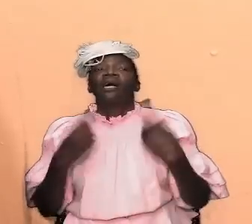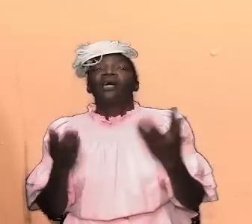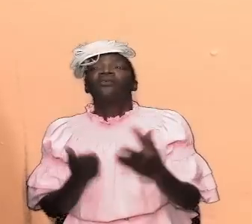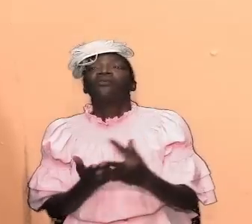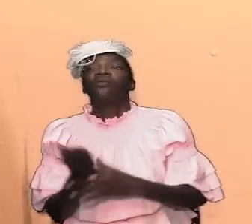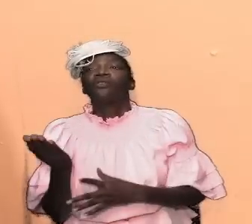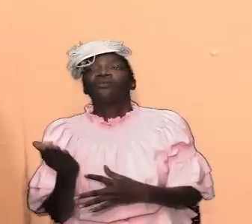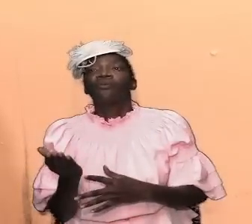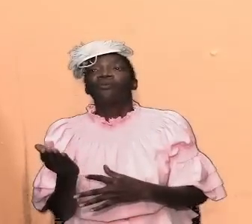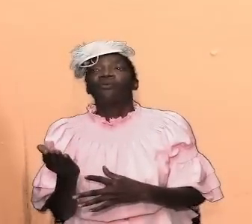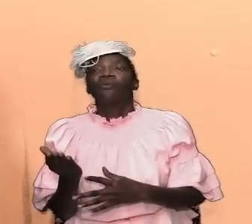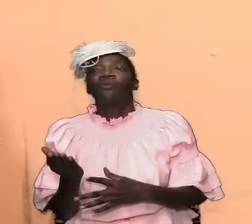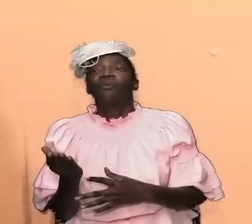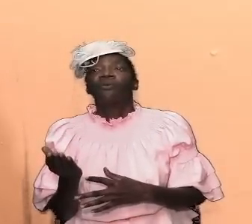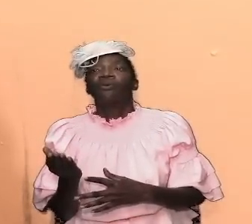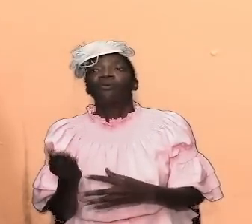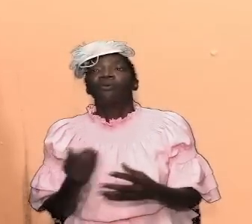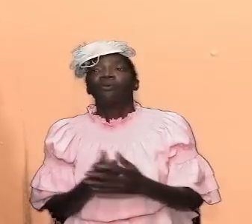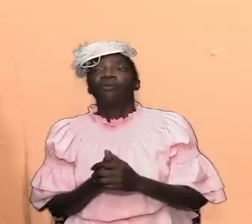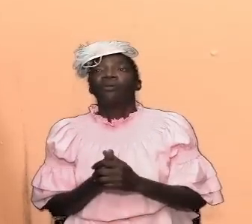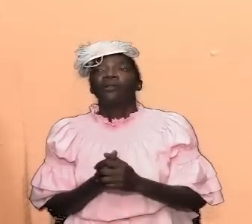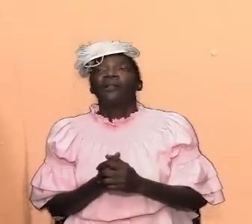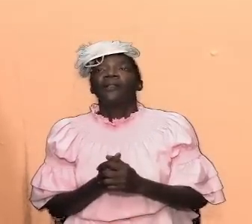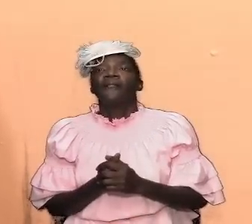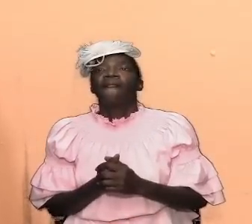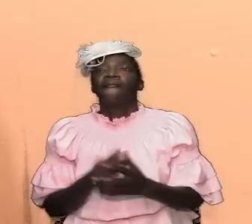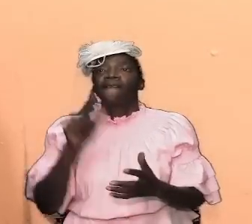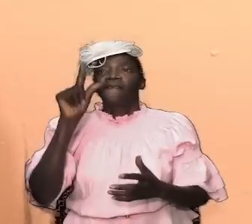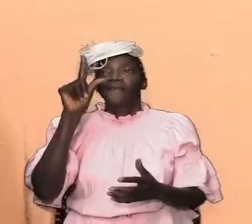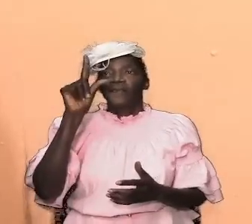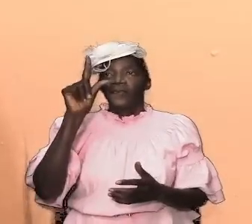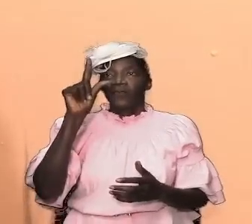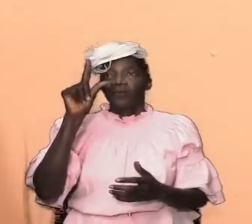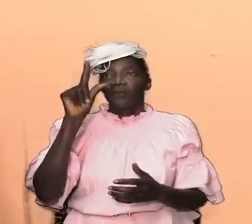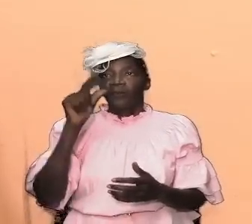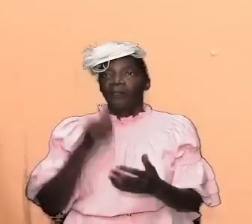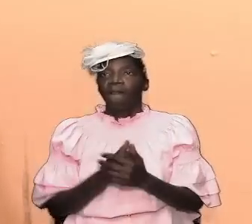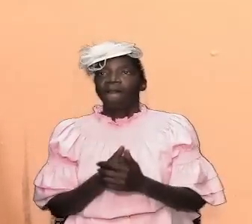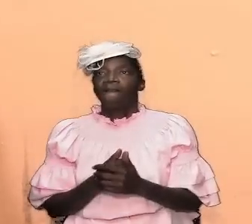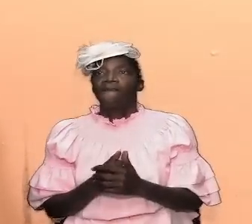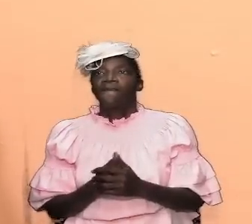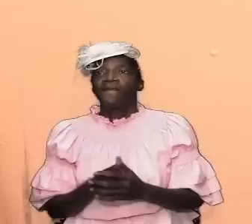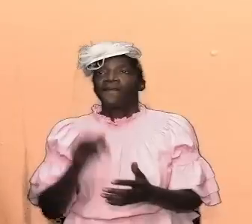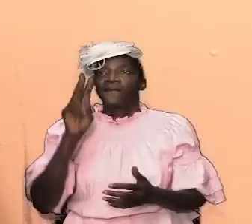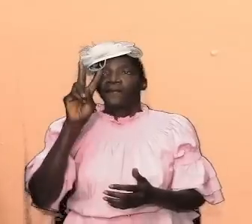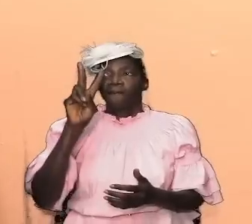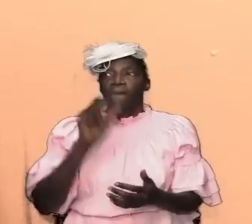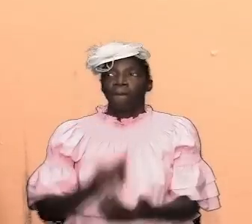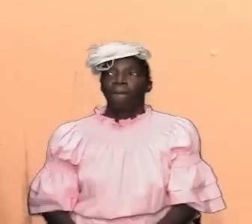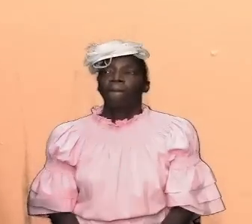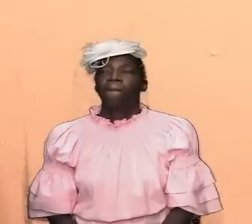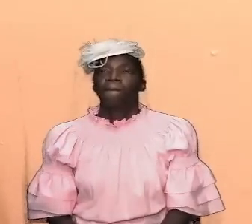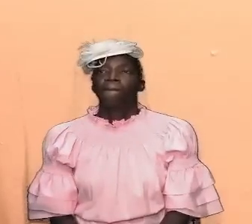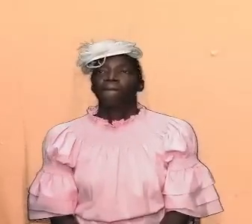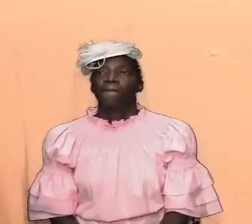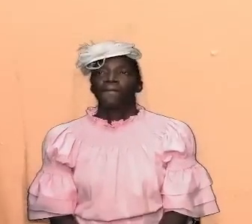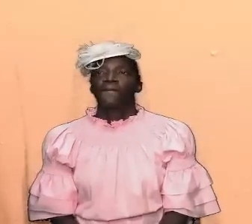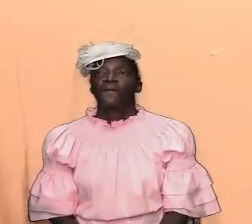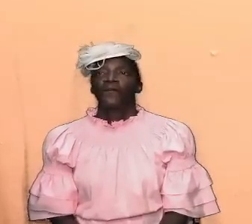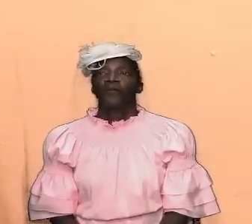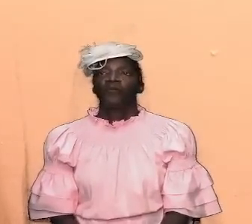i would like us to quickly two little scriptures and then we jump into some things two little scriptures from the